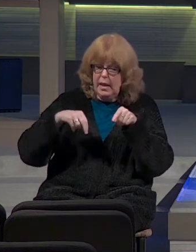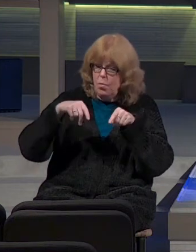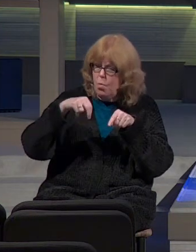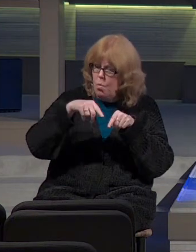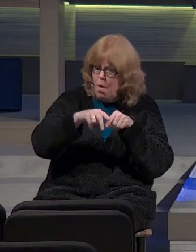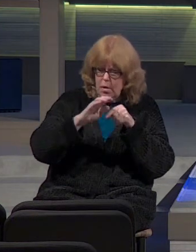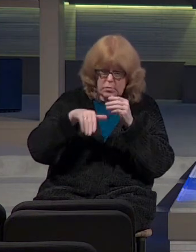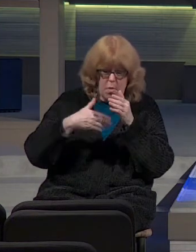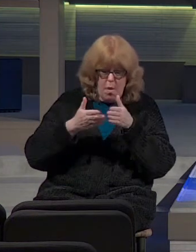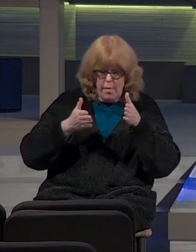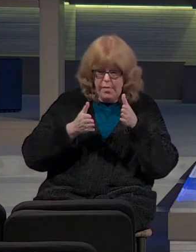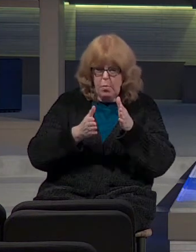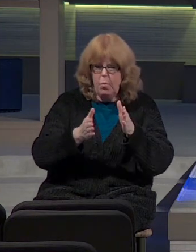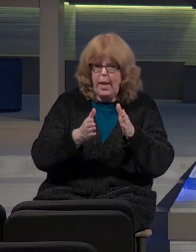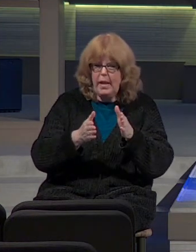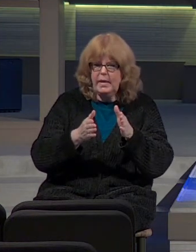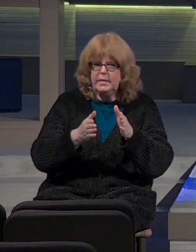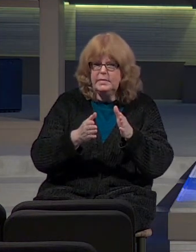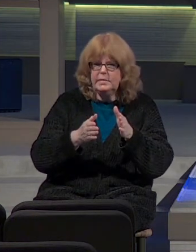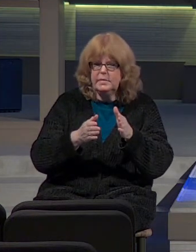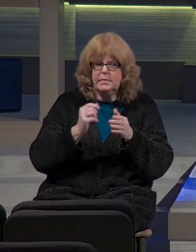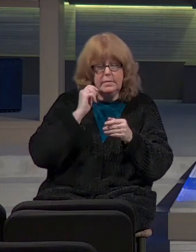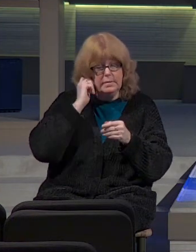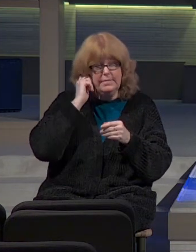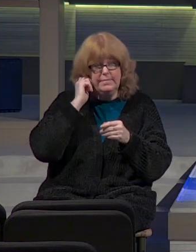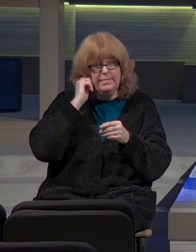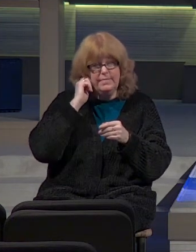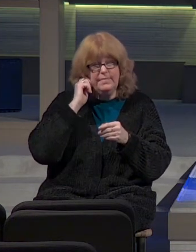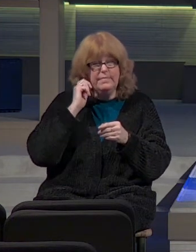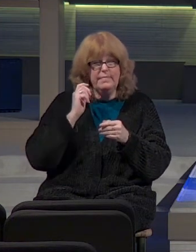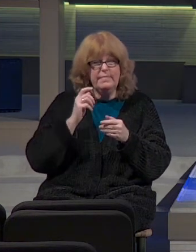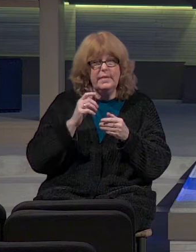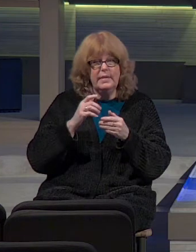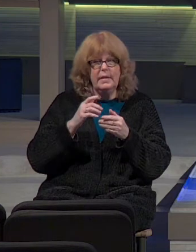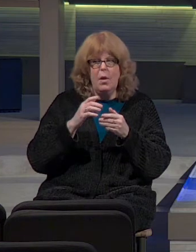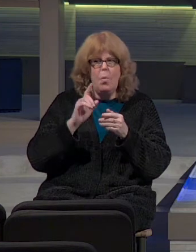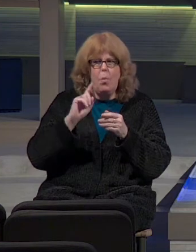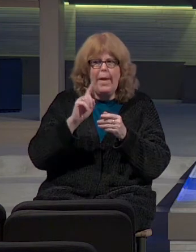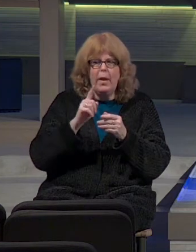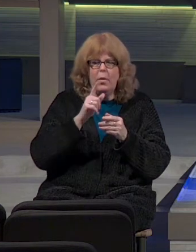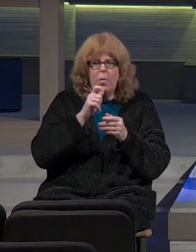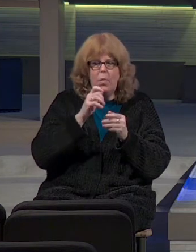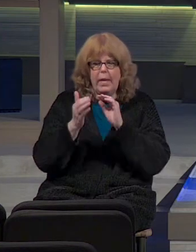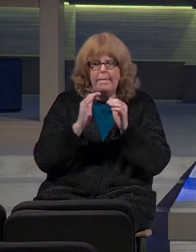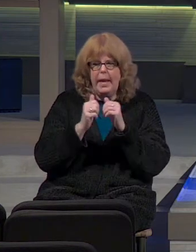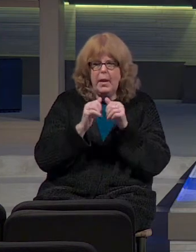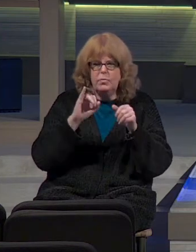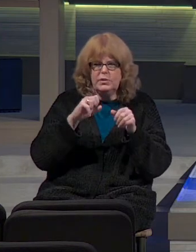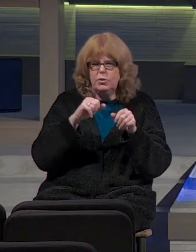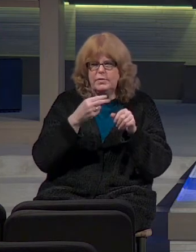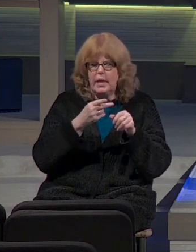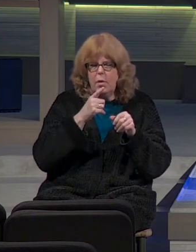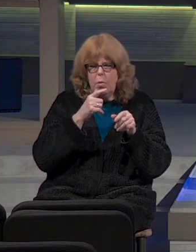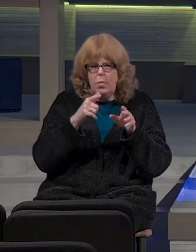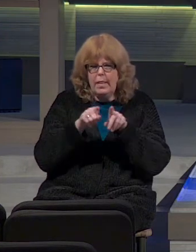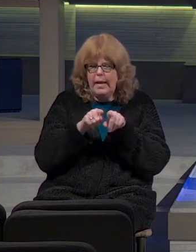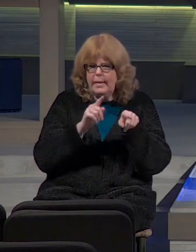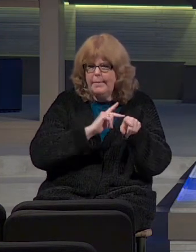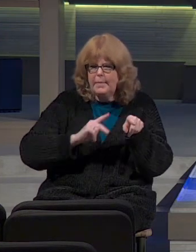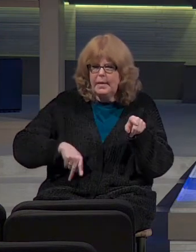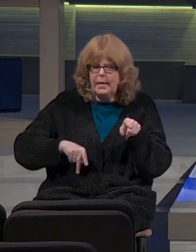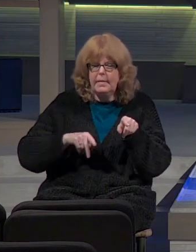in all the way of, look how far back we can go to find the stature, the measure against which Josiah can be graded.